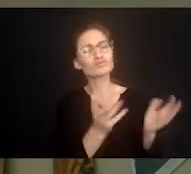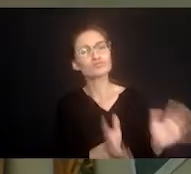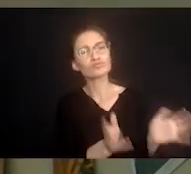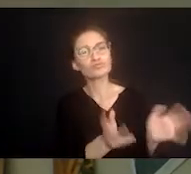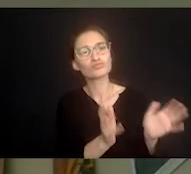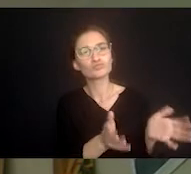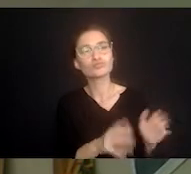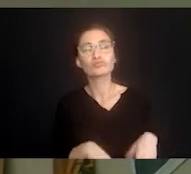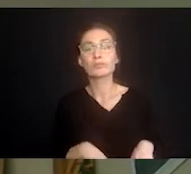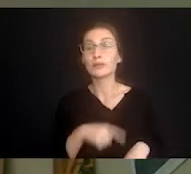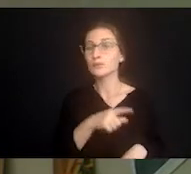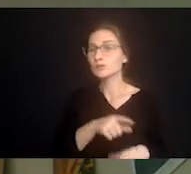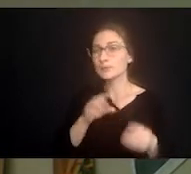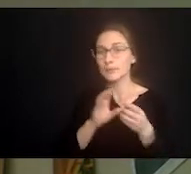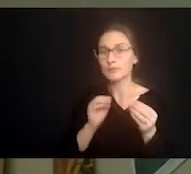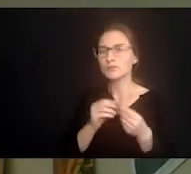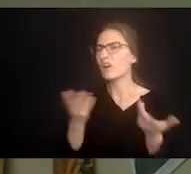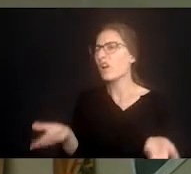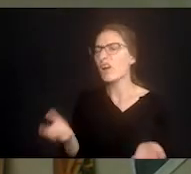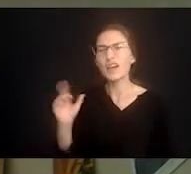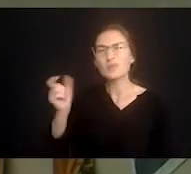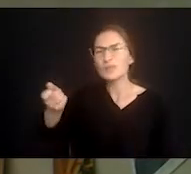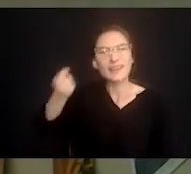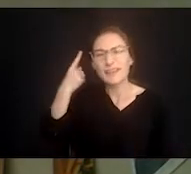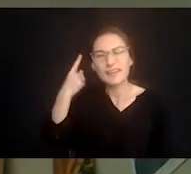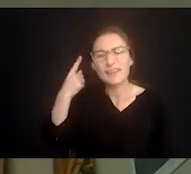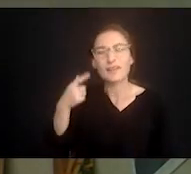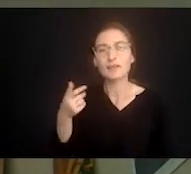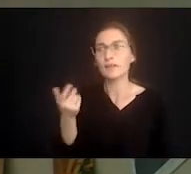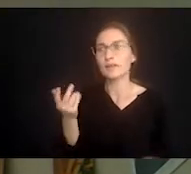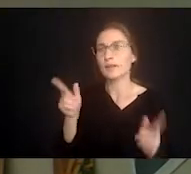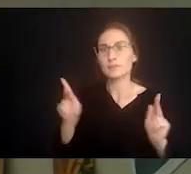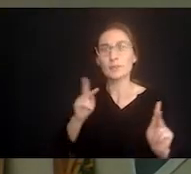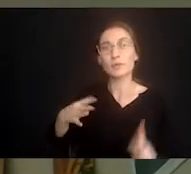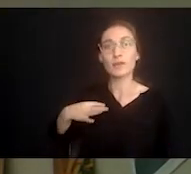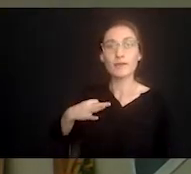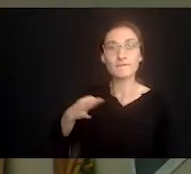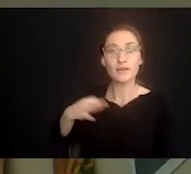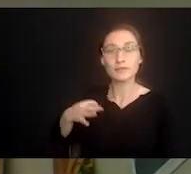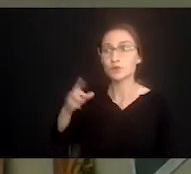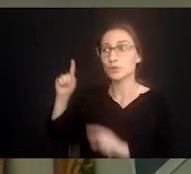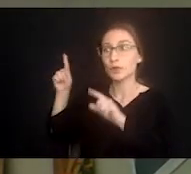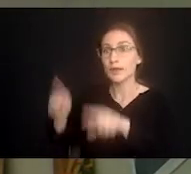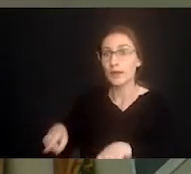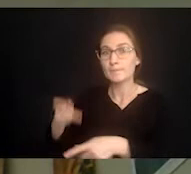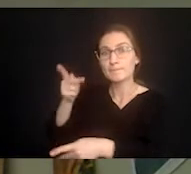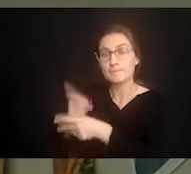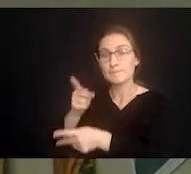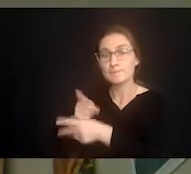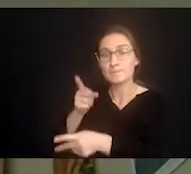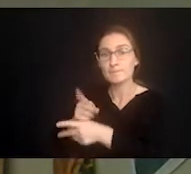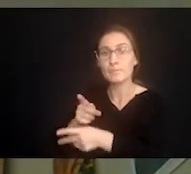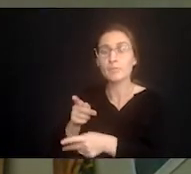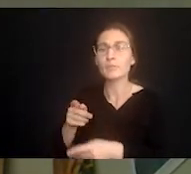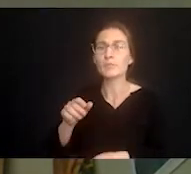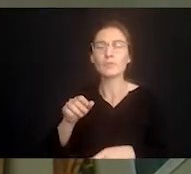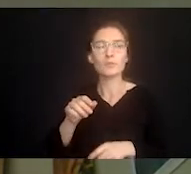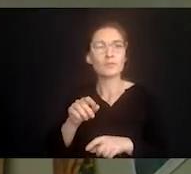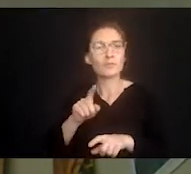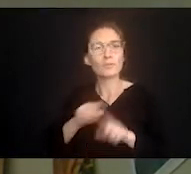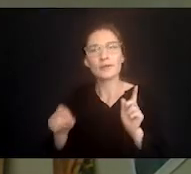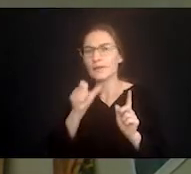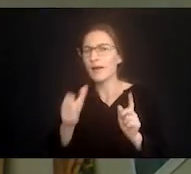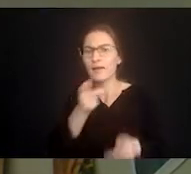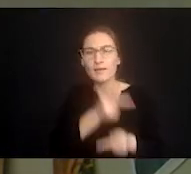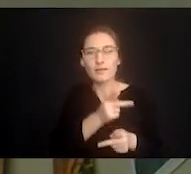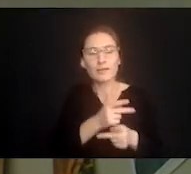she's like I don't get it why do people volunteer and want to come and do Jerry's care but they won't come and